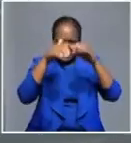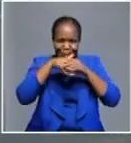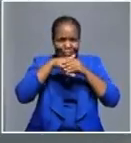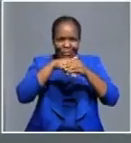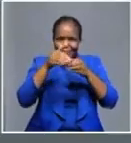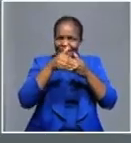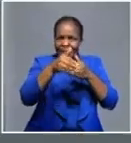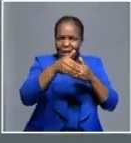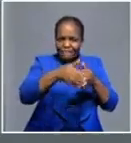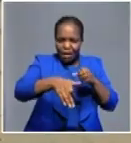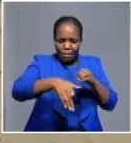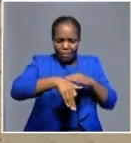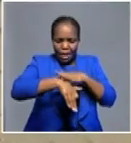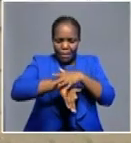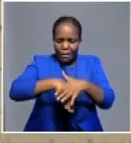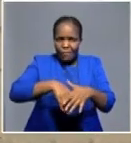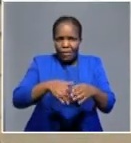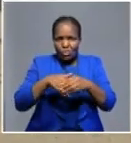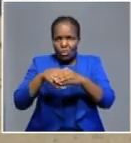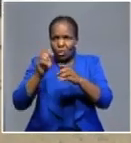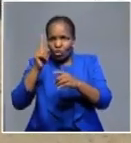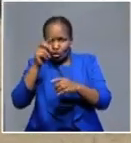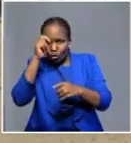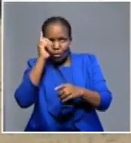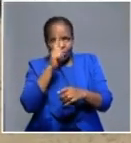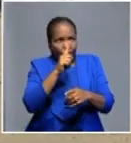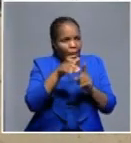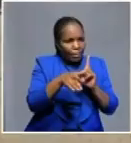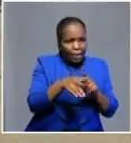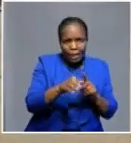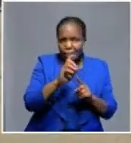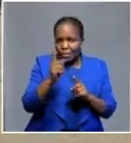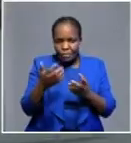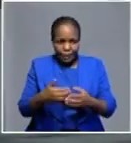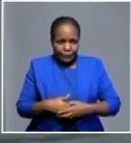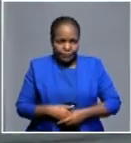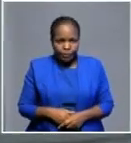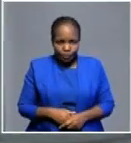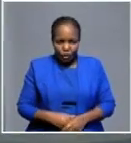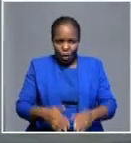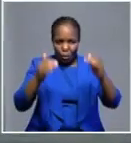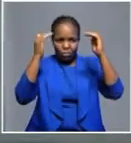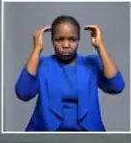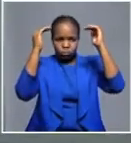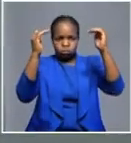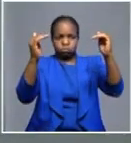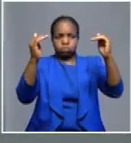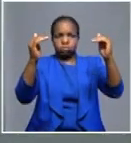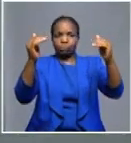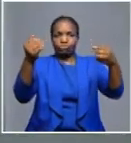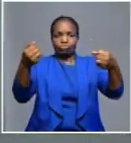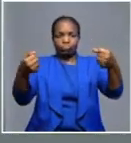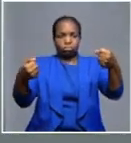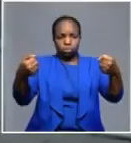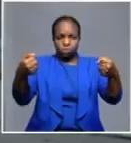which is now the logbook. It is called mass distance charges. You know, the